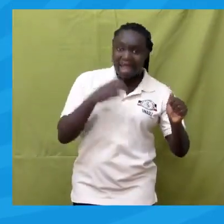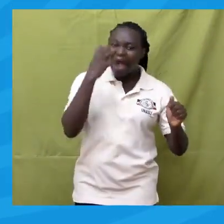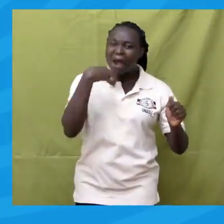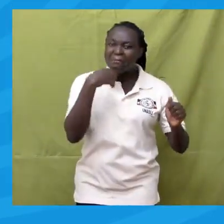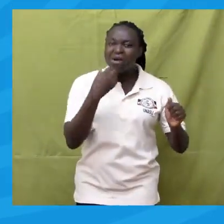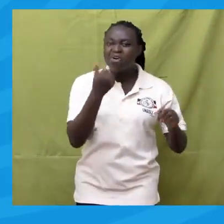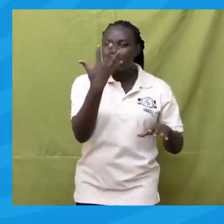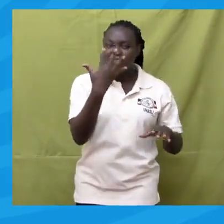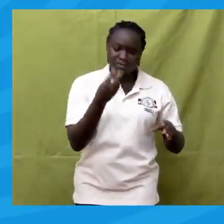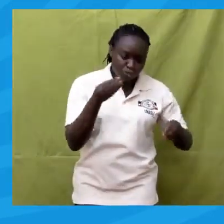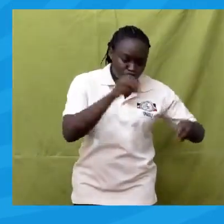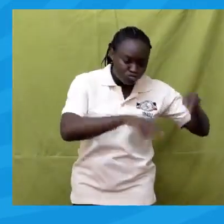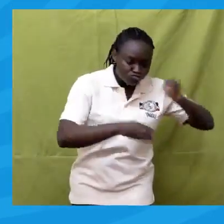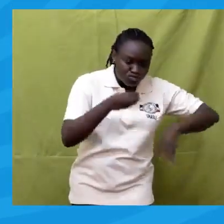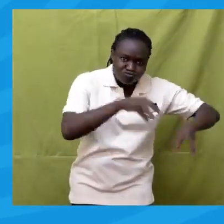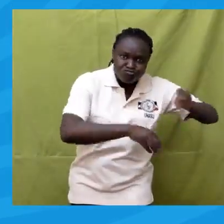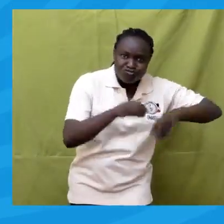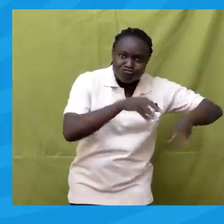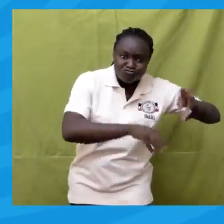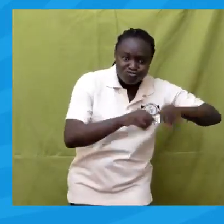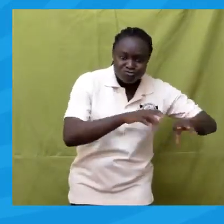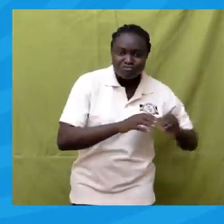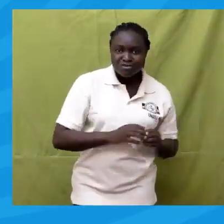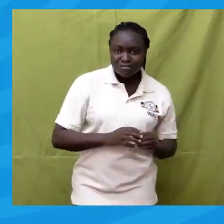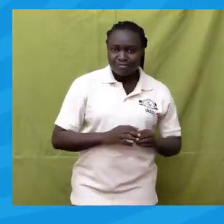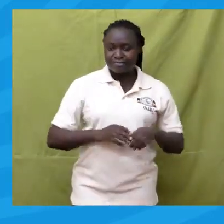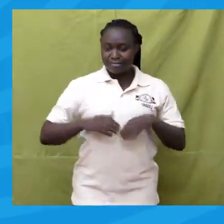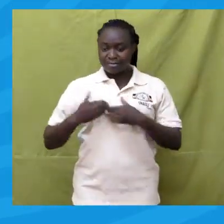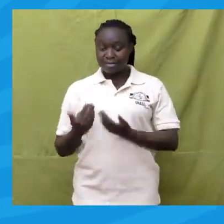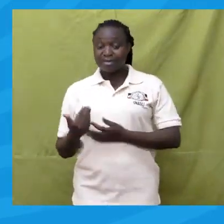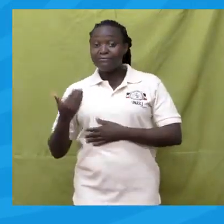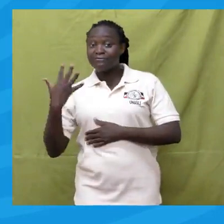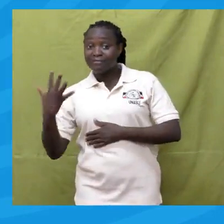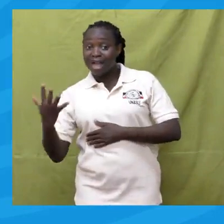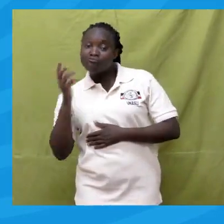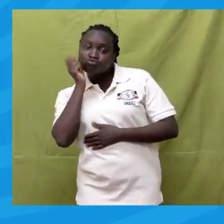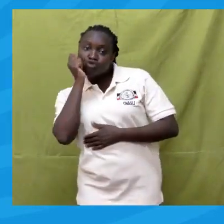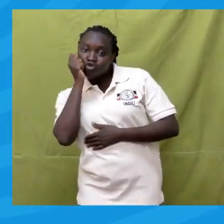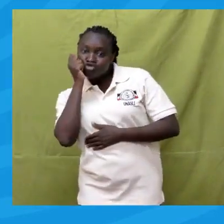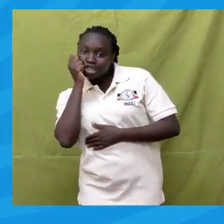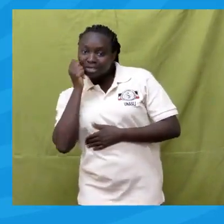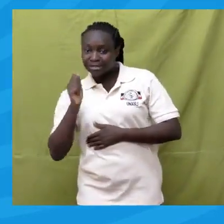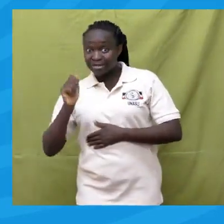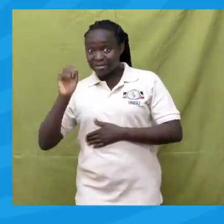and five oranges in basket B.